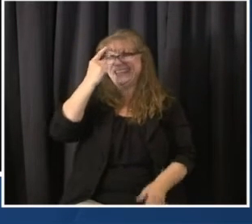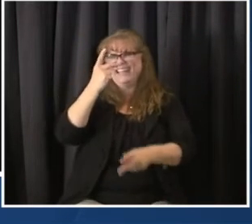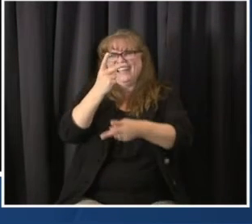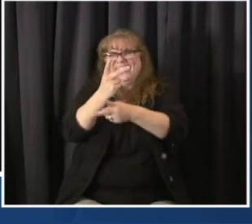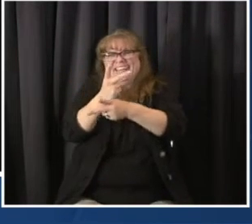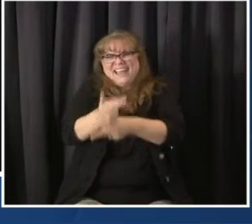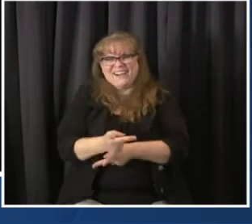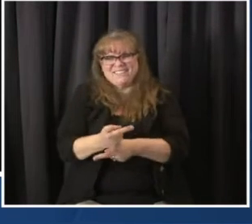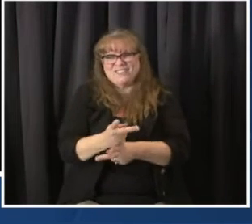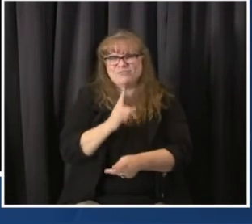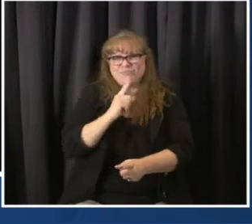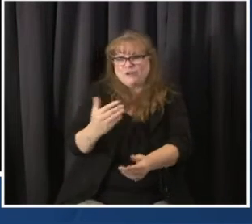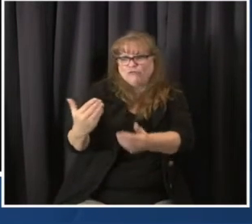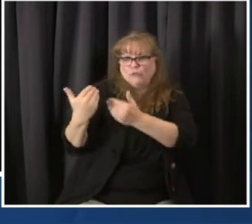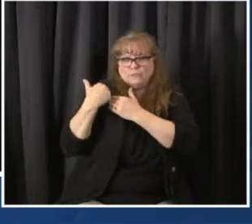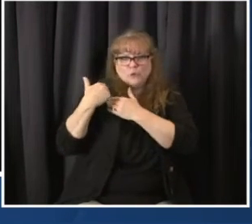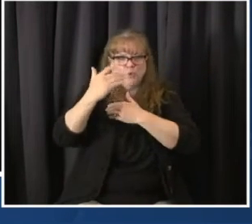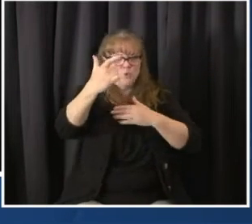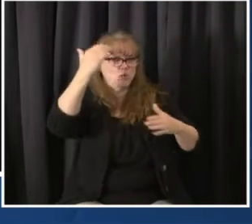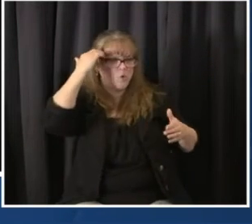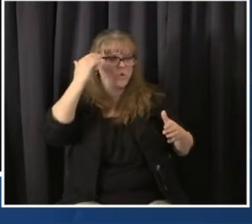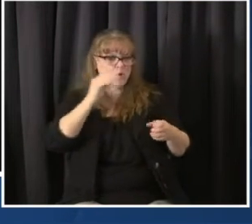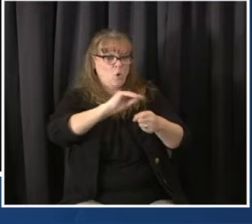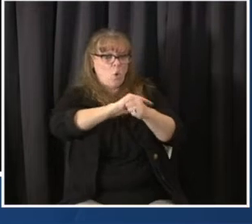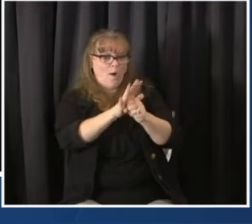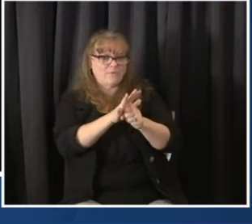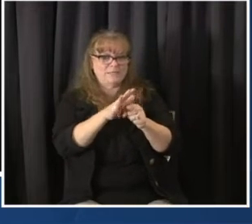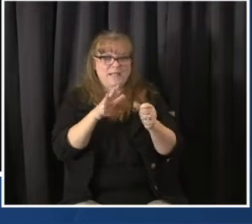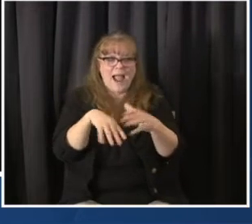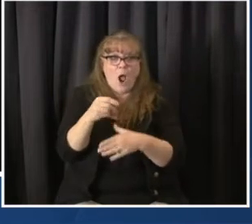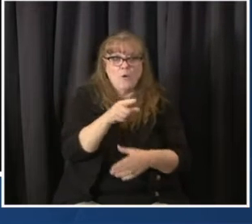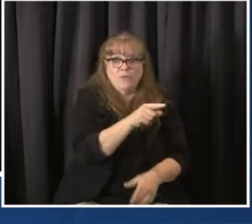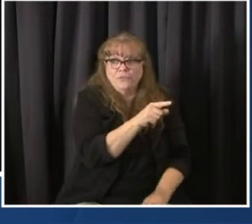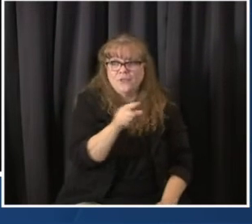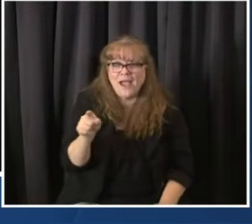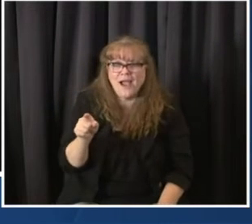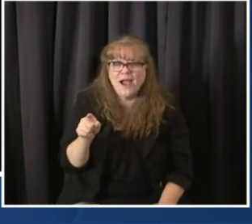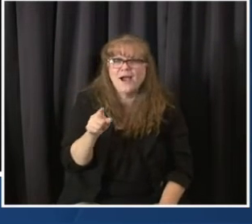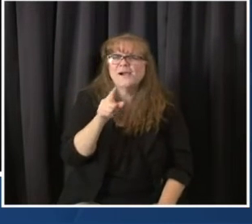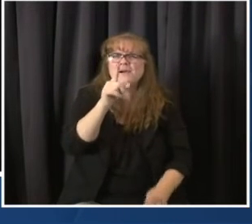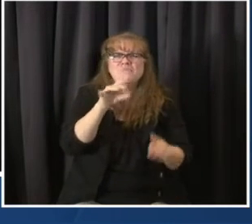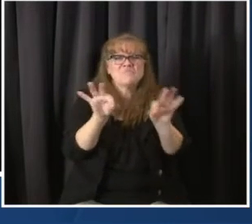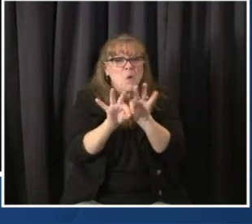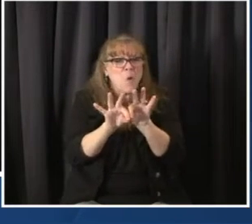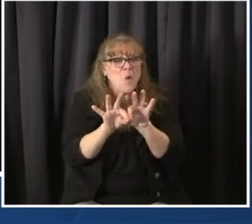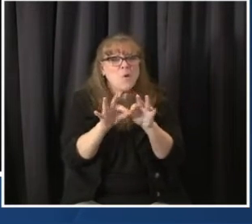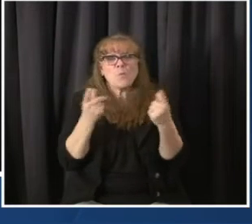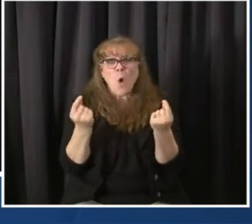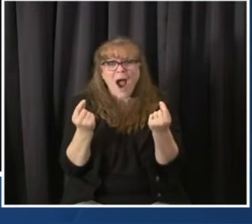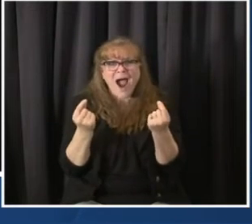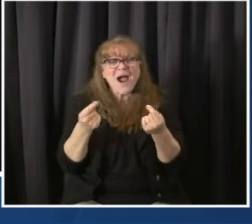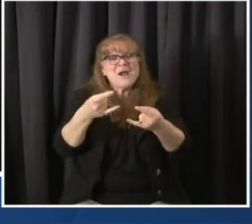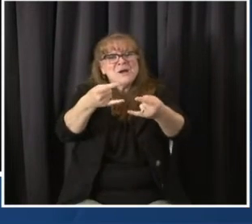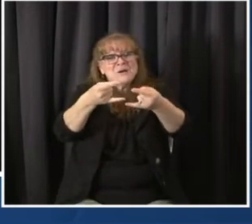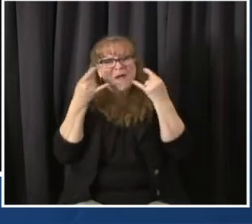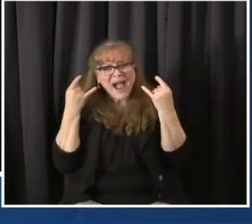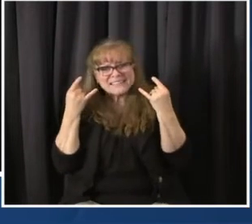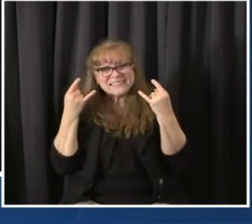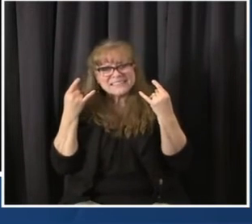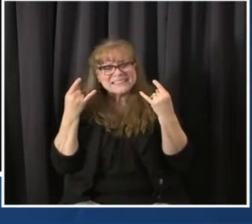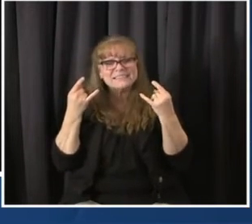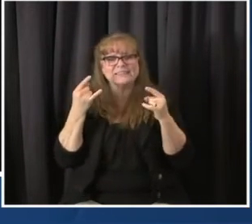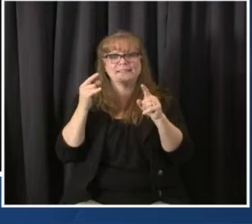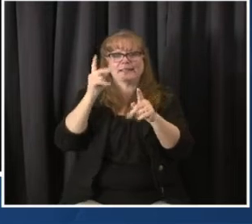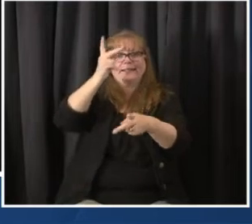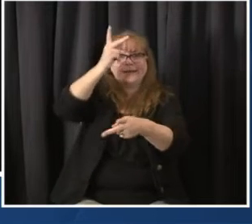six feet of distance, and avoid socializing with people outside of your home to reduce those risks. Don't, you know,